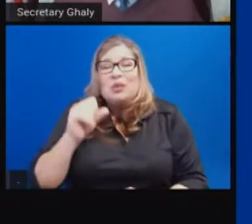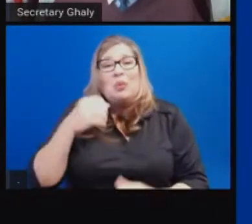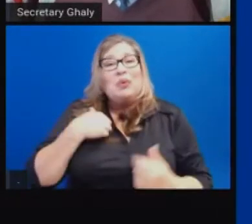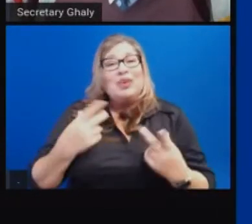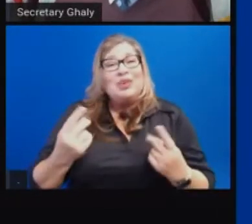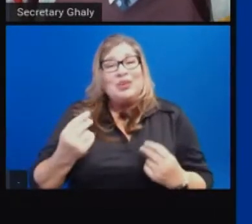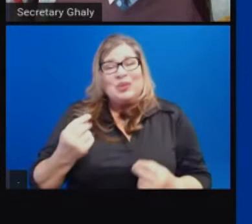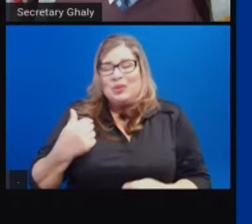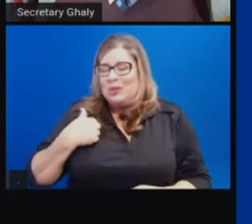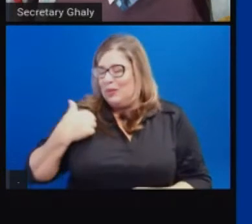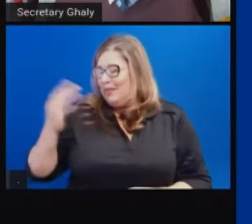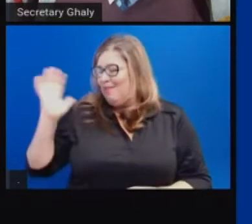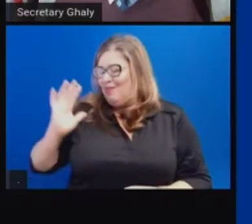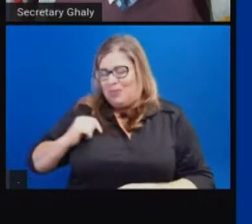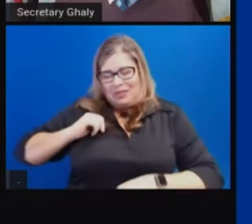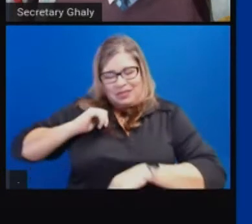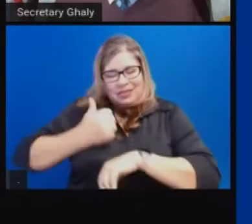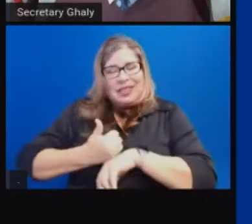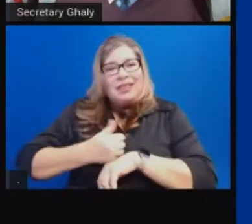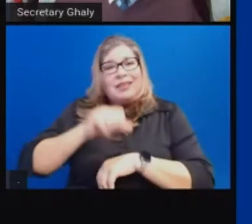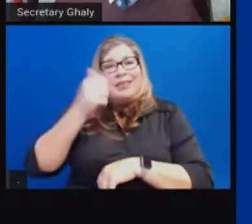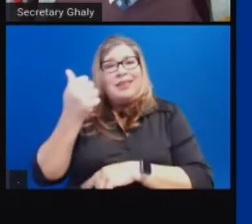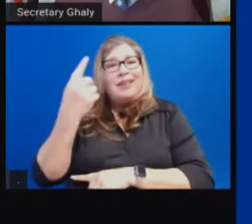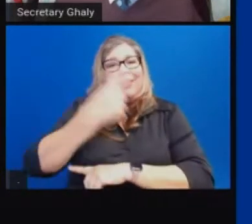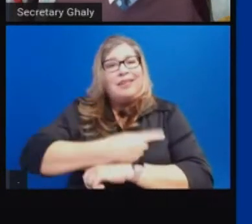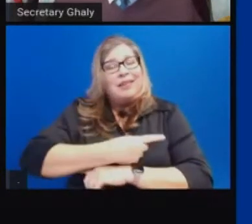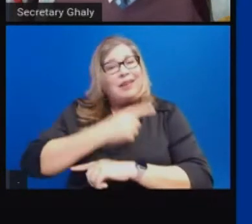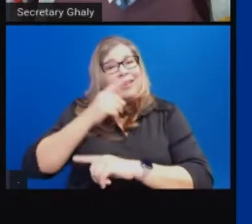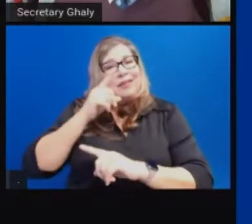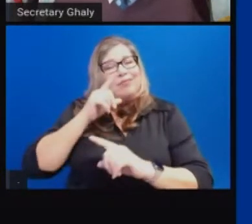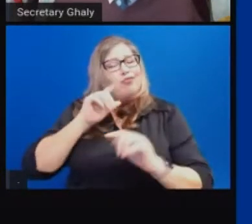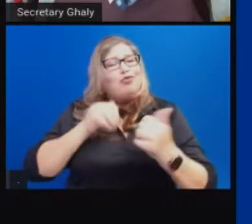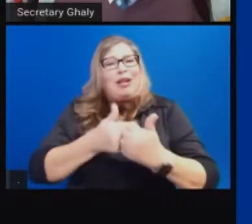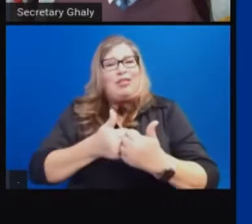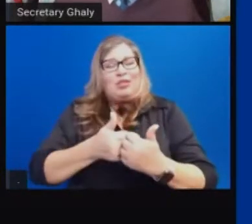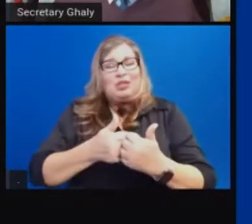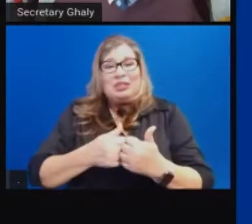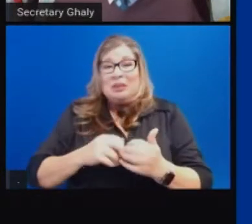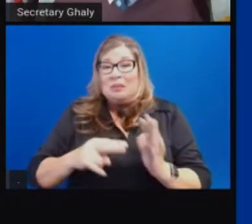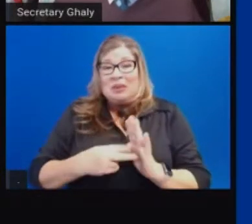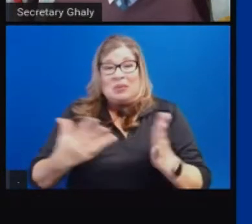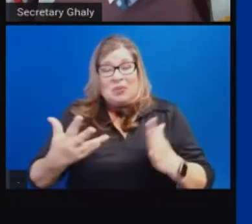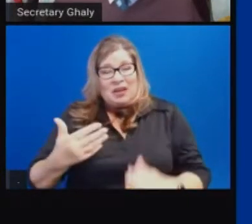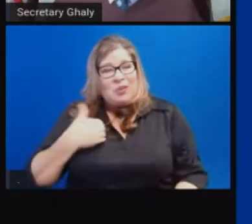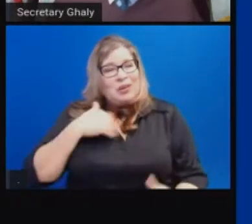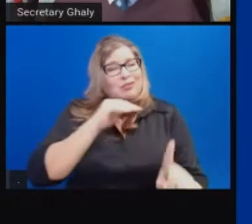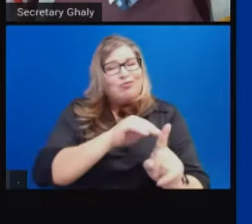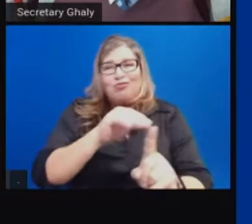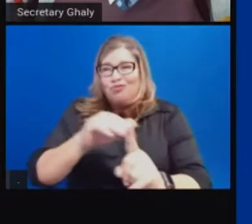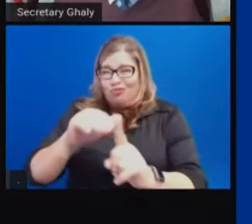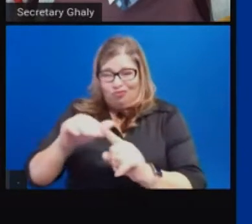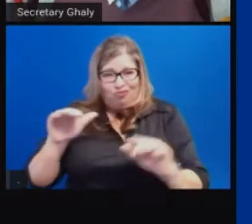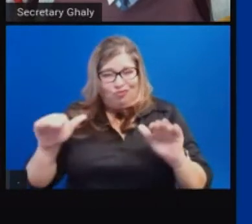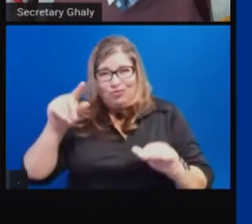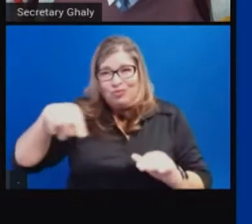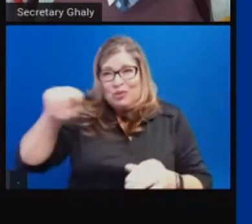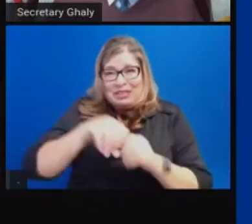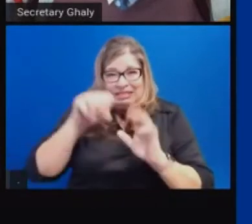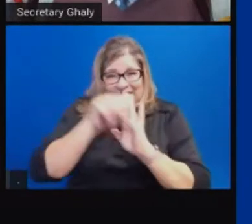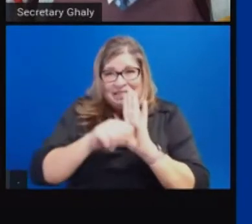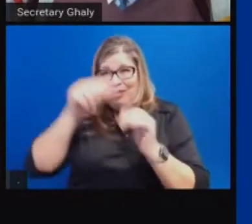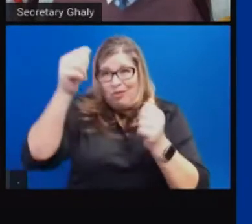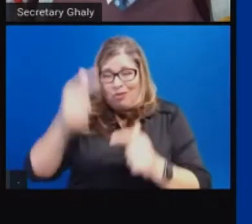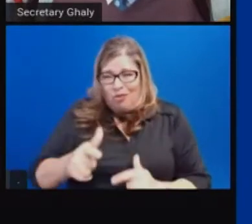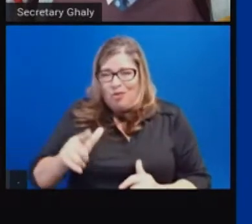goal. We worked with our counties and all the providers across the state to really challenge ourselves to increase vaccine distribution.